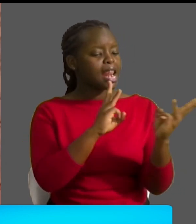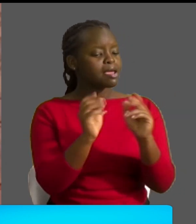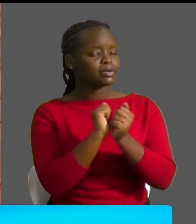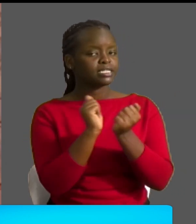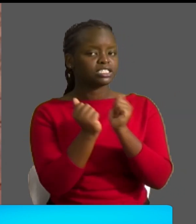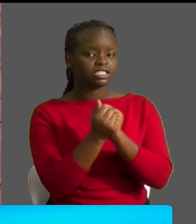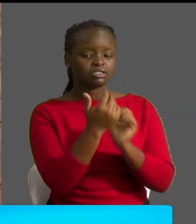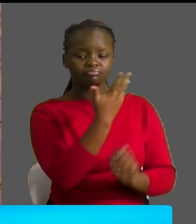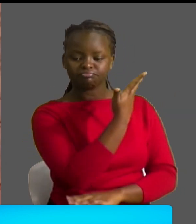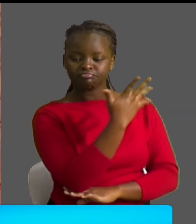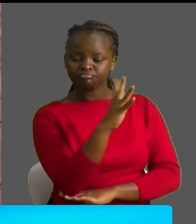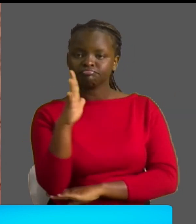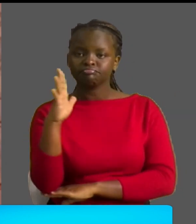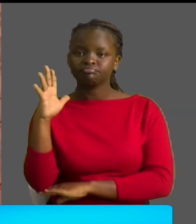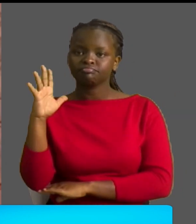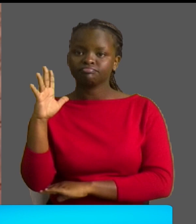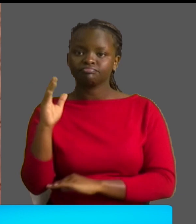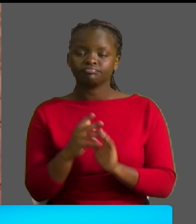Forestry.